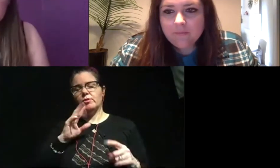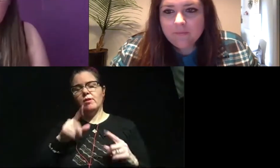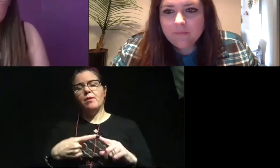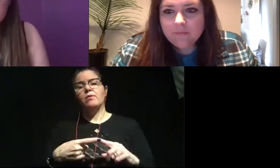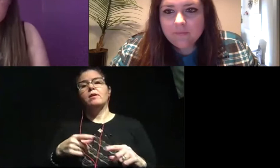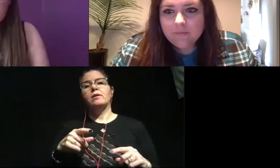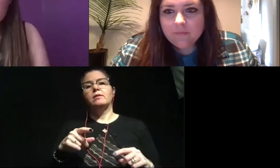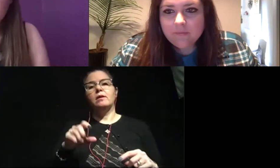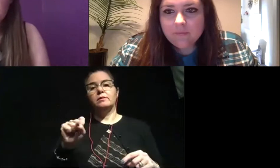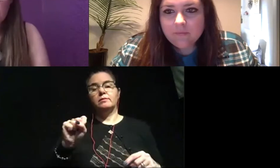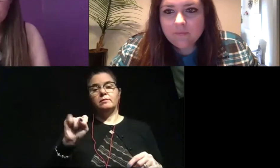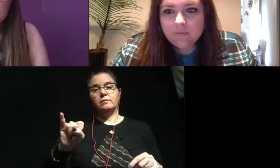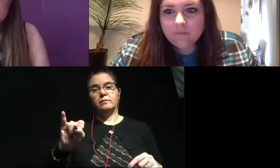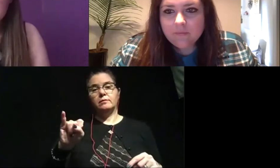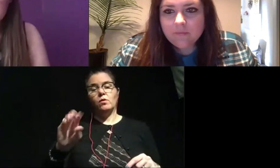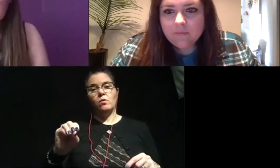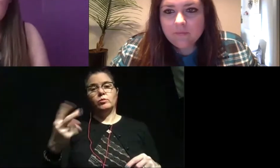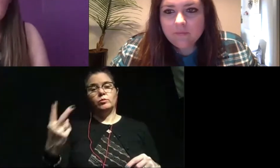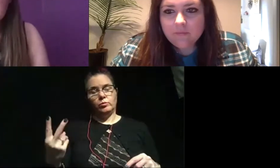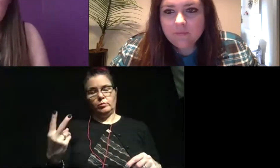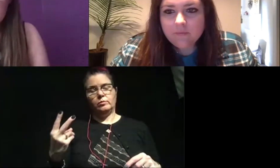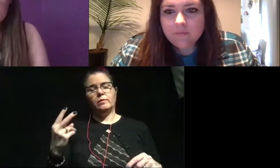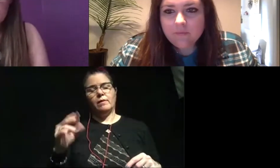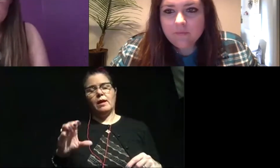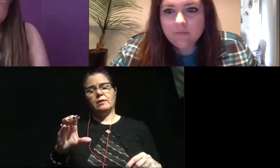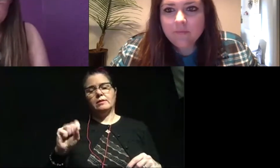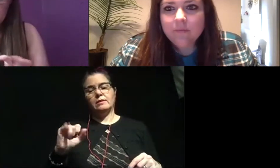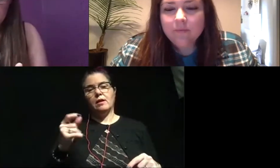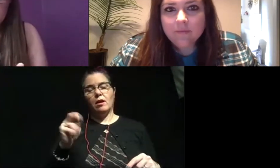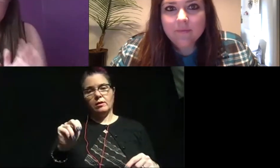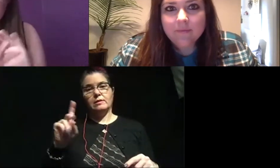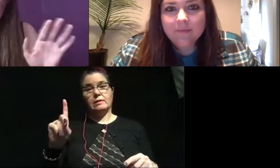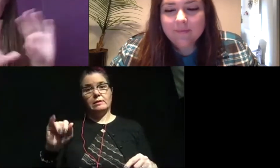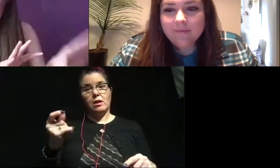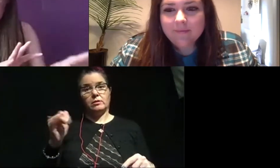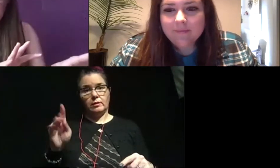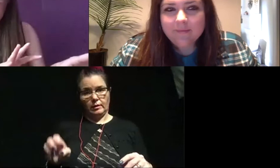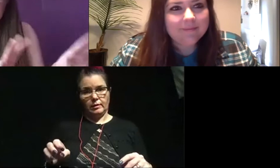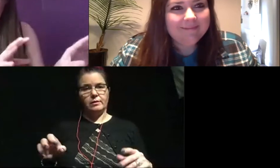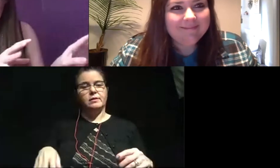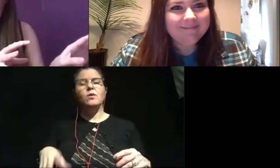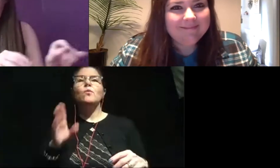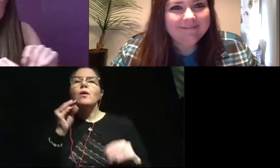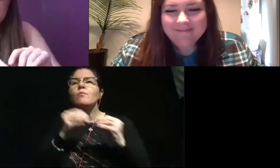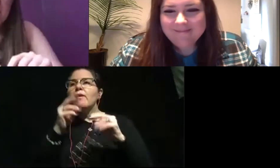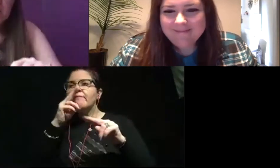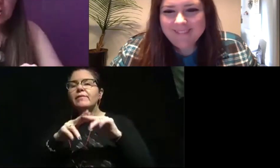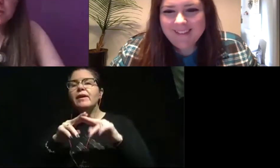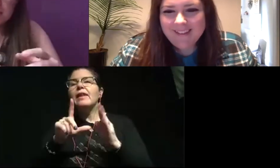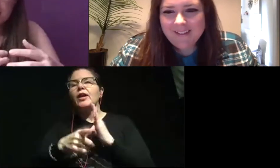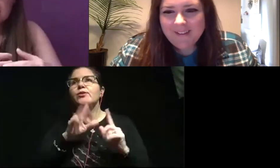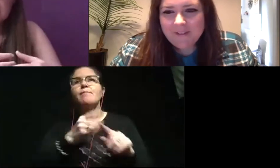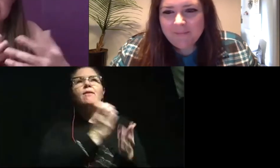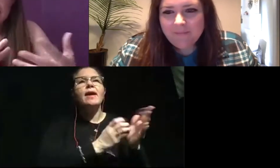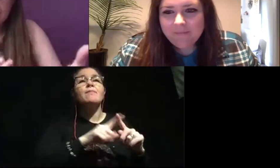S-I-O-2, silicon dioxide. Okay. And this is going to be a lot more fun in a second. When we go back to the cake. So